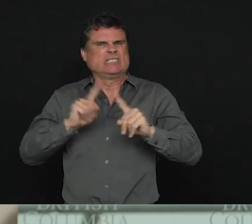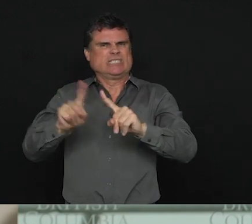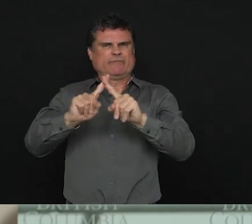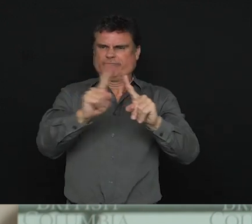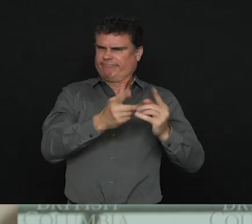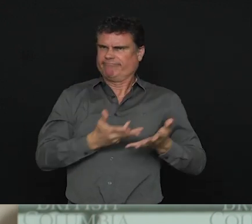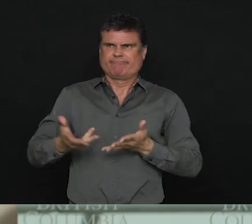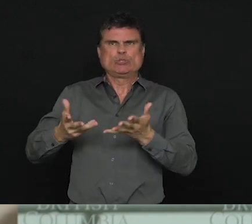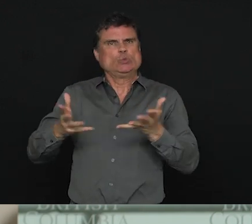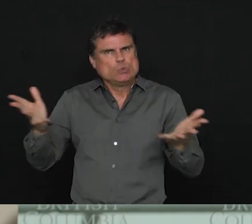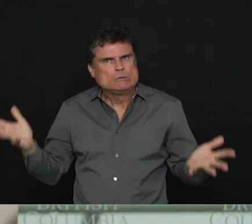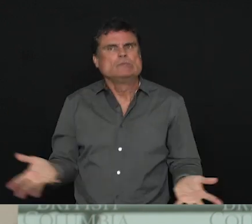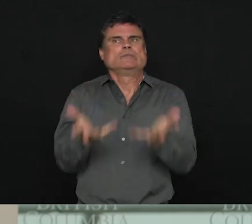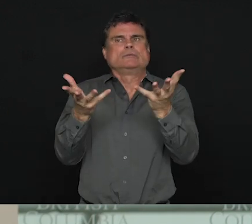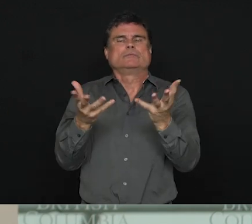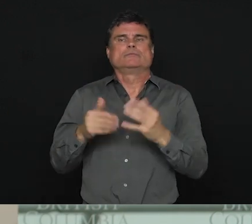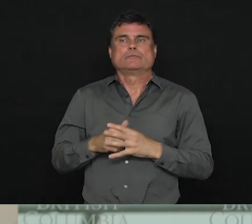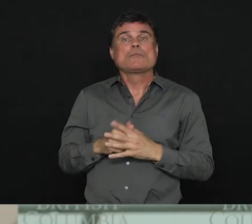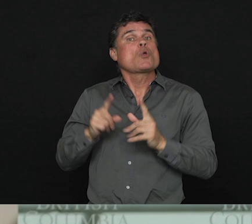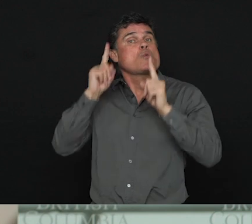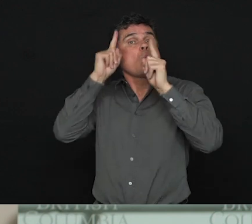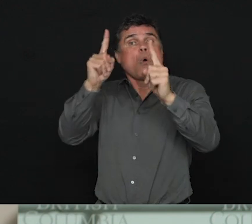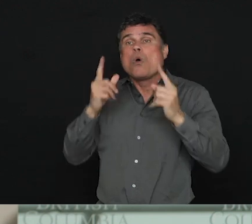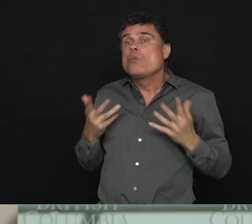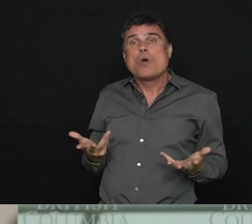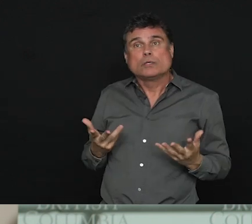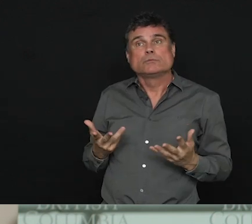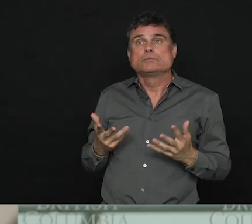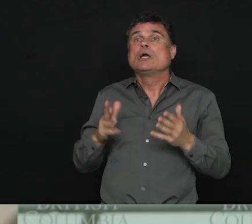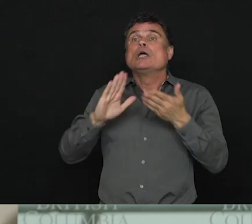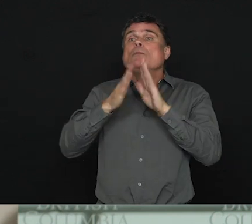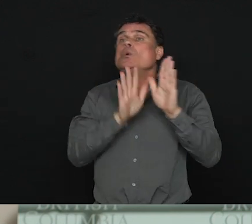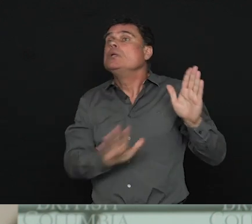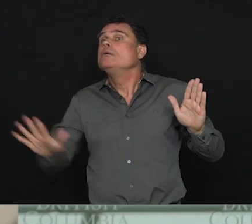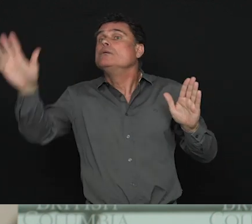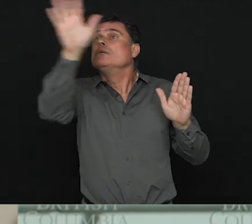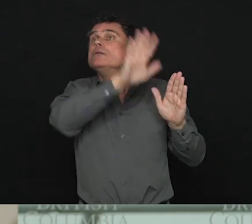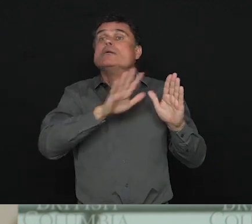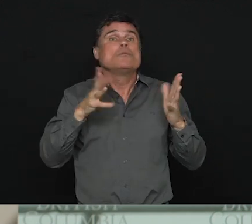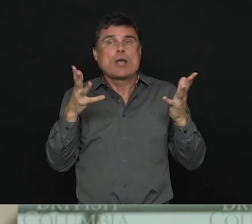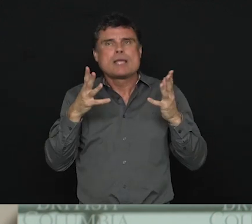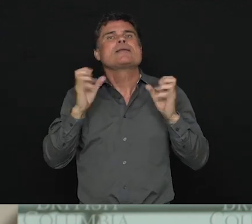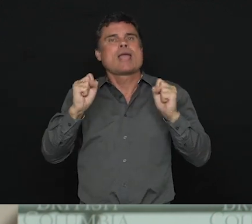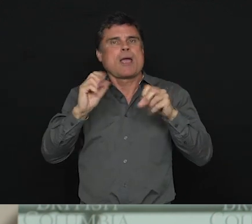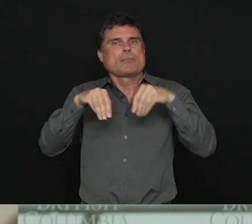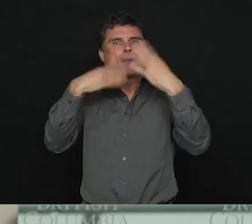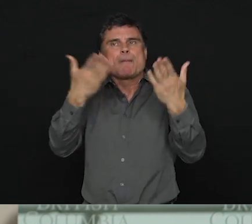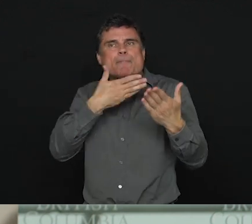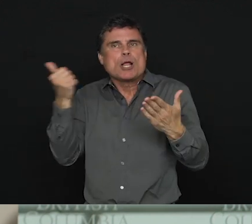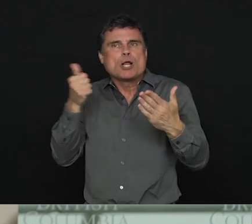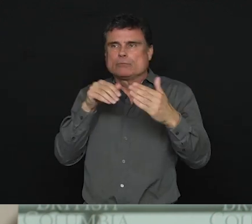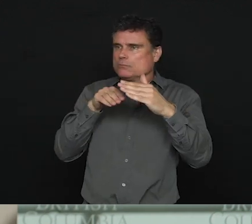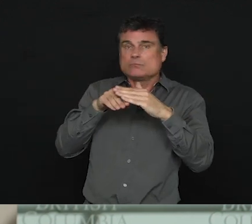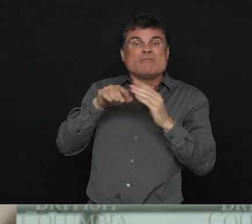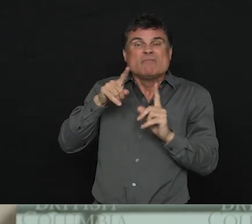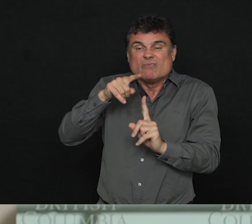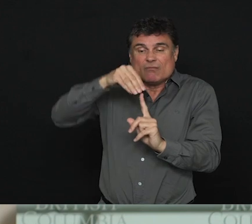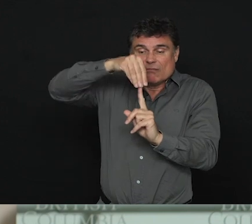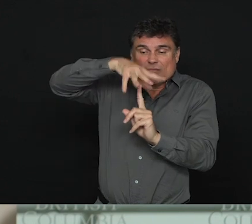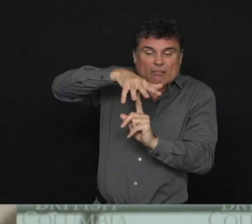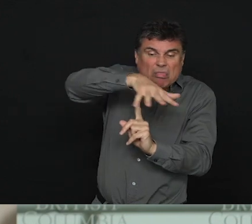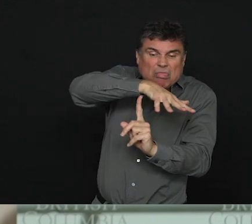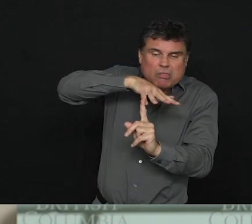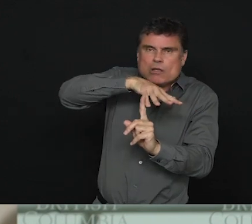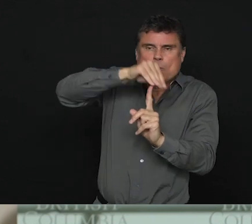sure that they can provide better coverage or higher internet access for people in their community.